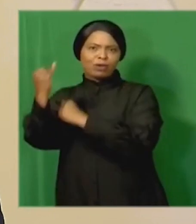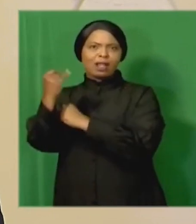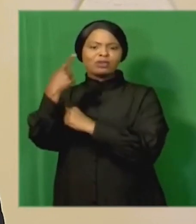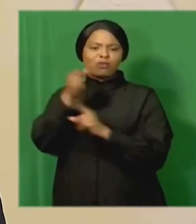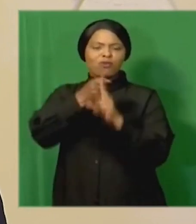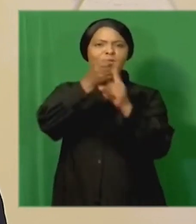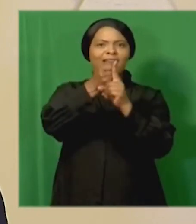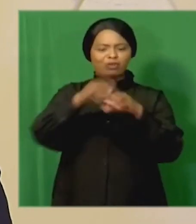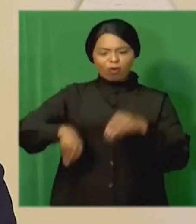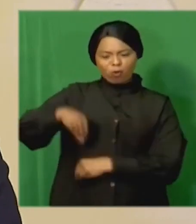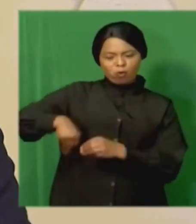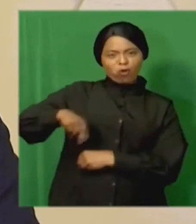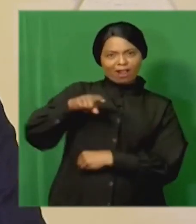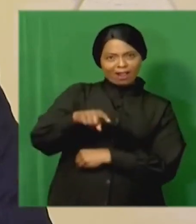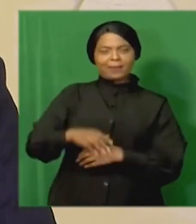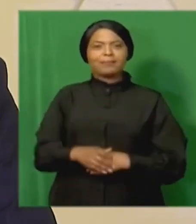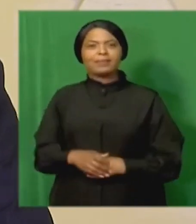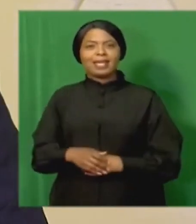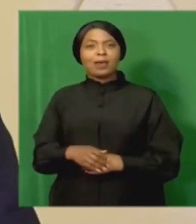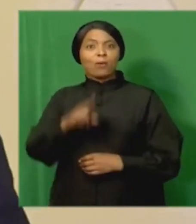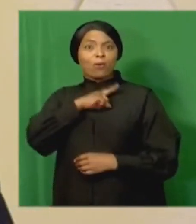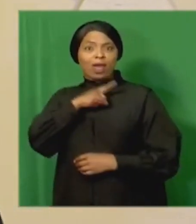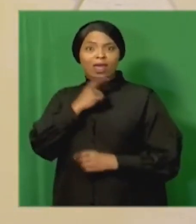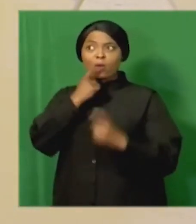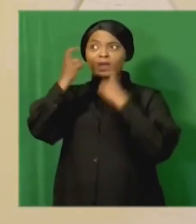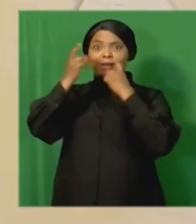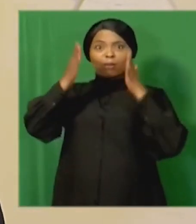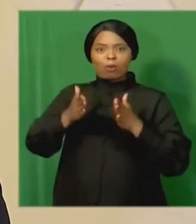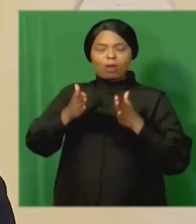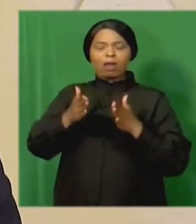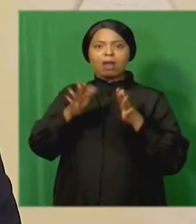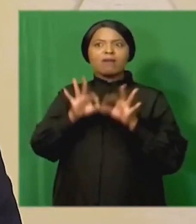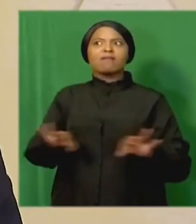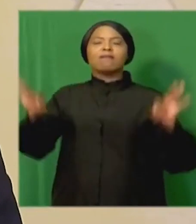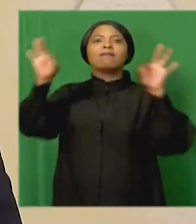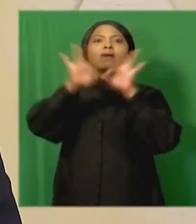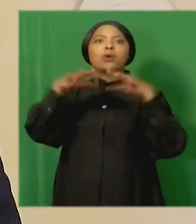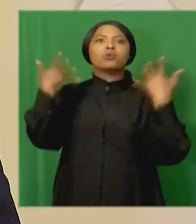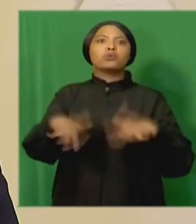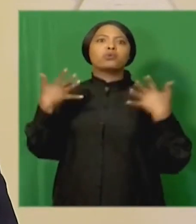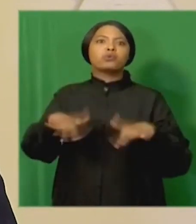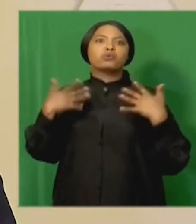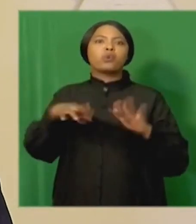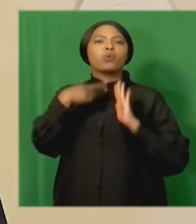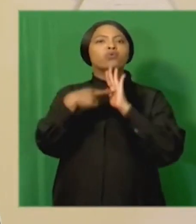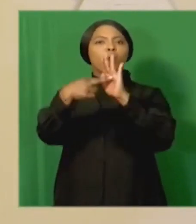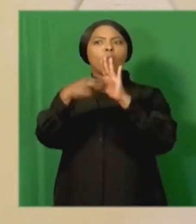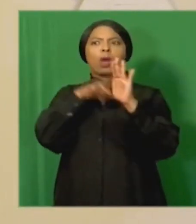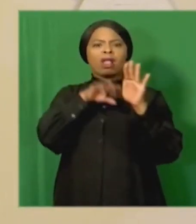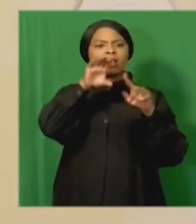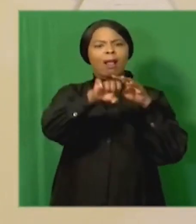the actions of whistleblowers have played a vital role in exposing many of the